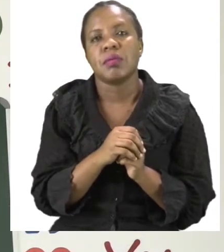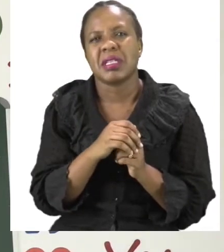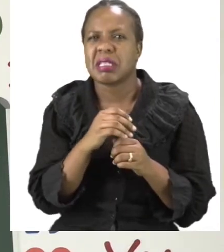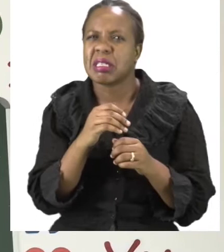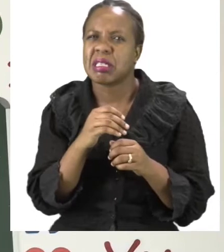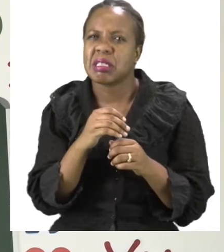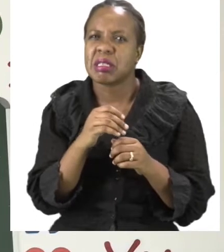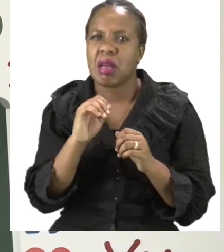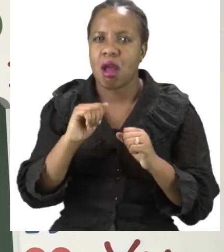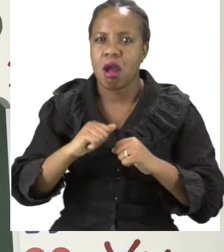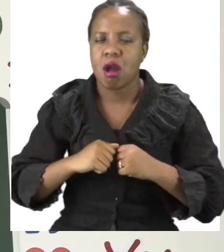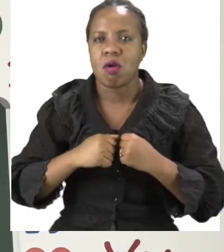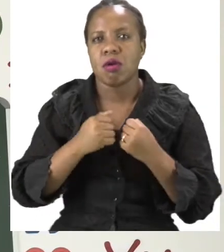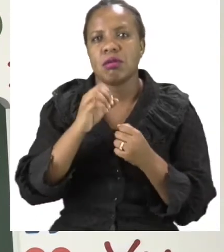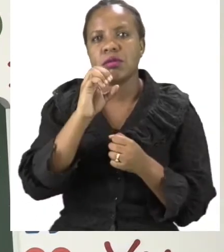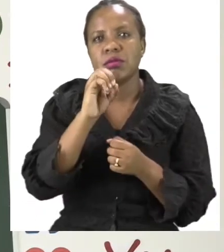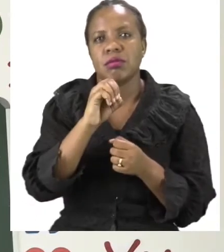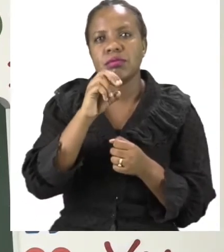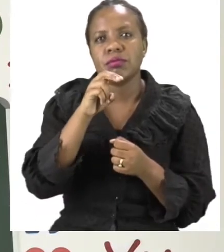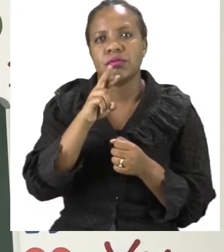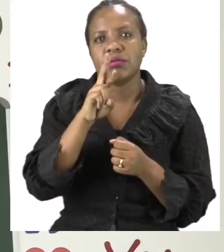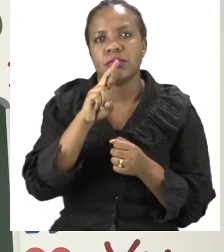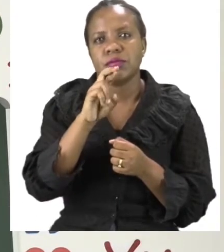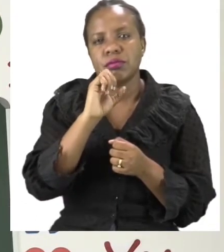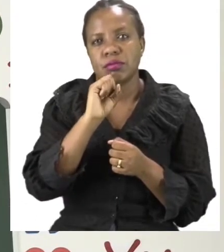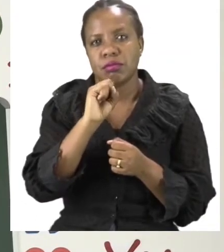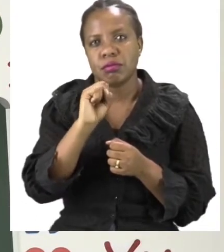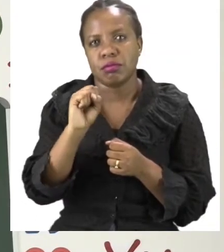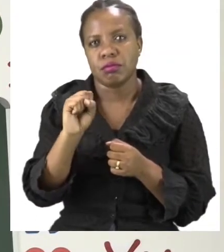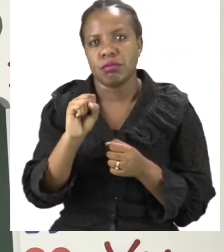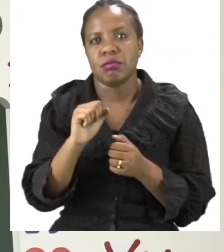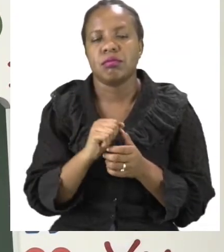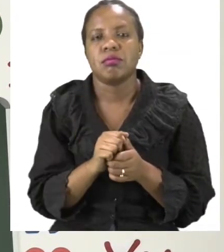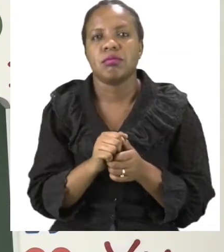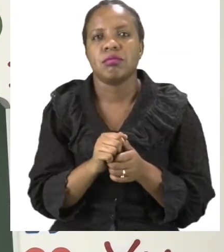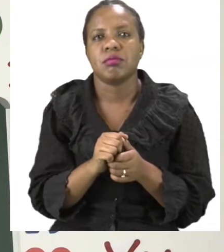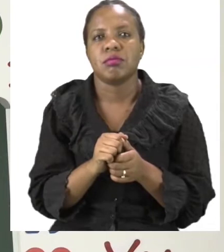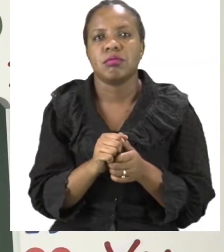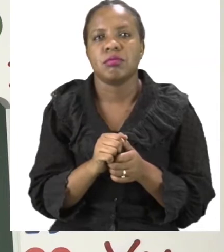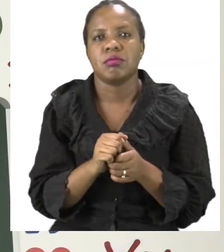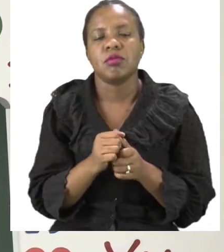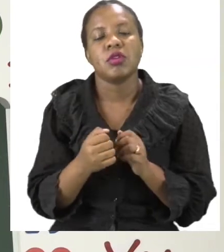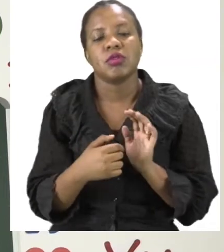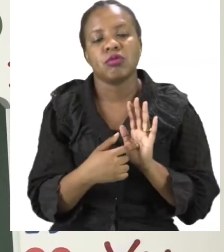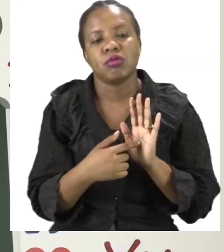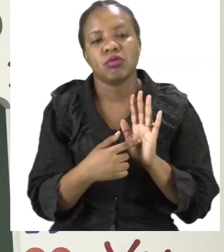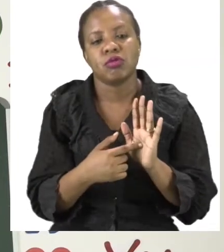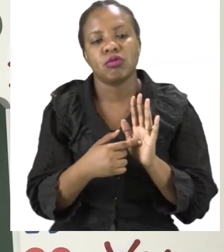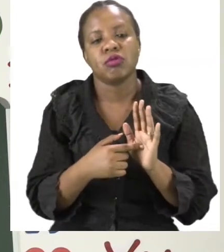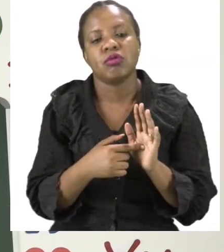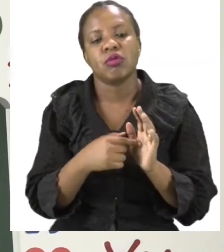yourself in a group and say ours. That one shows the possessive